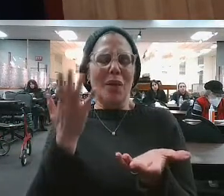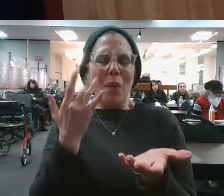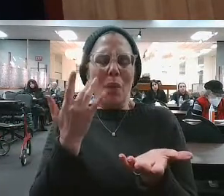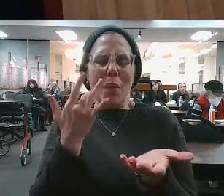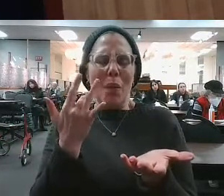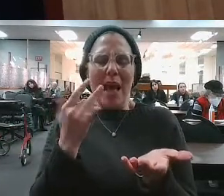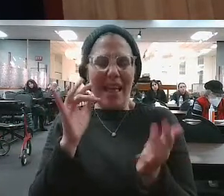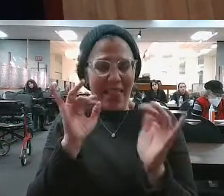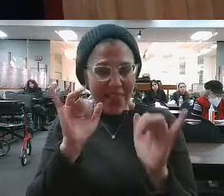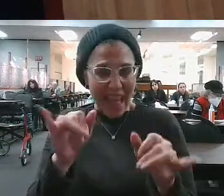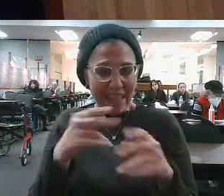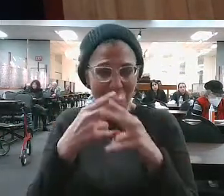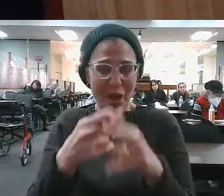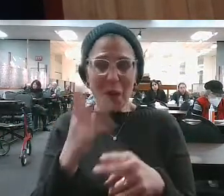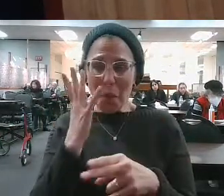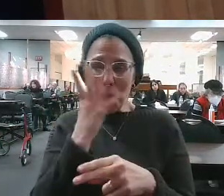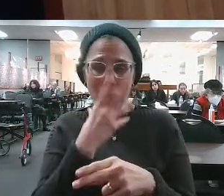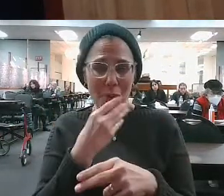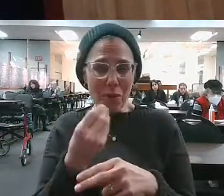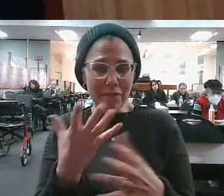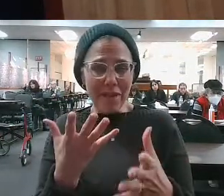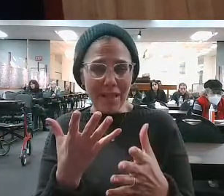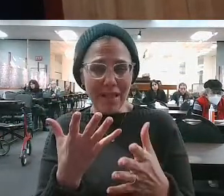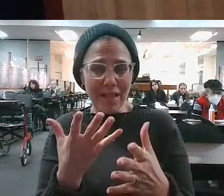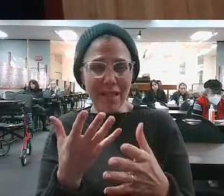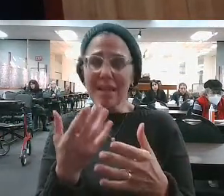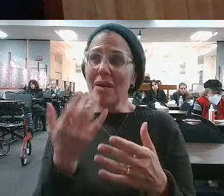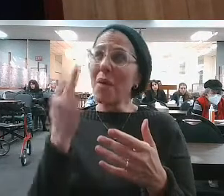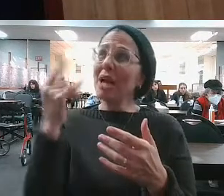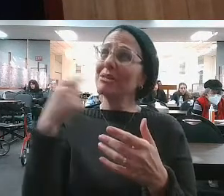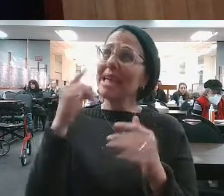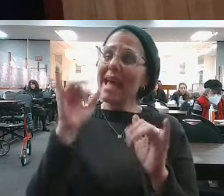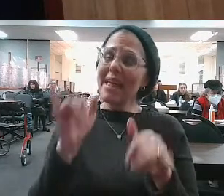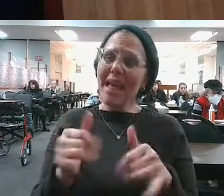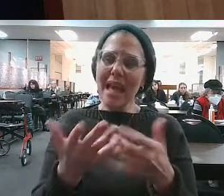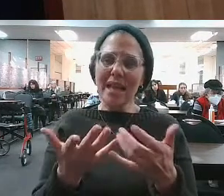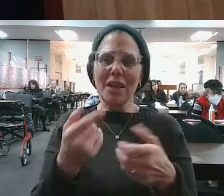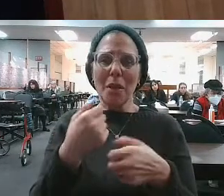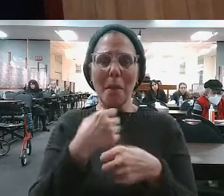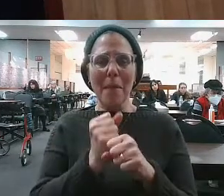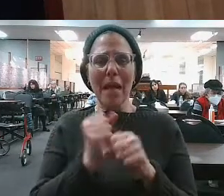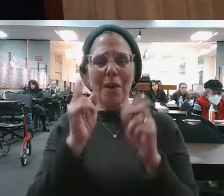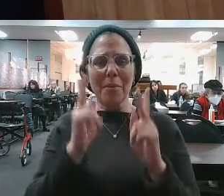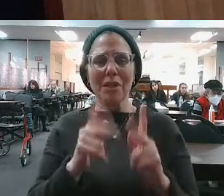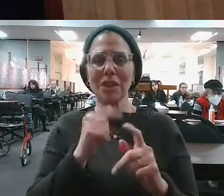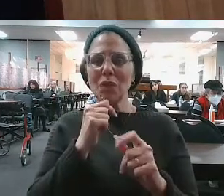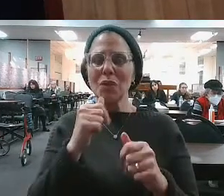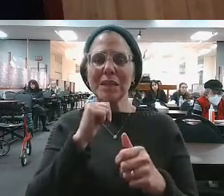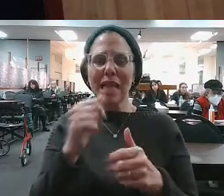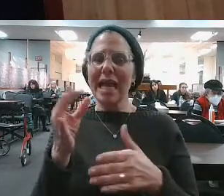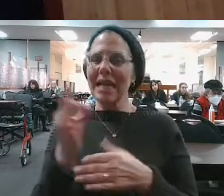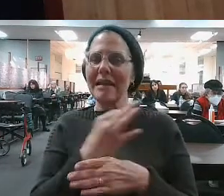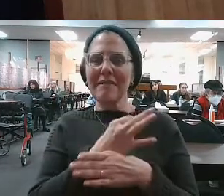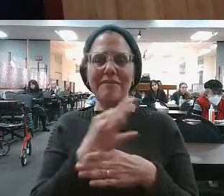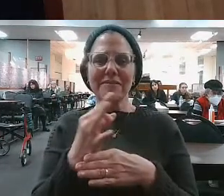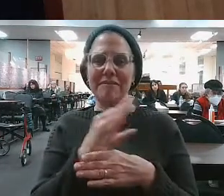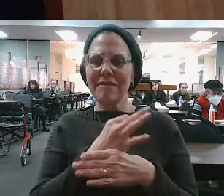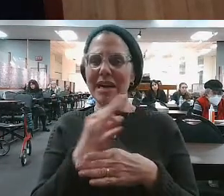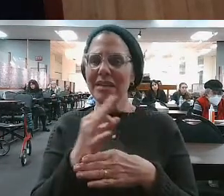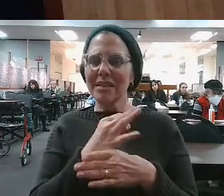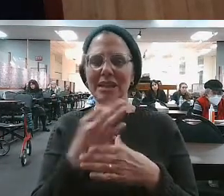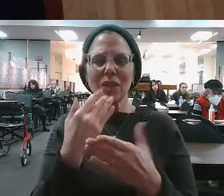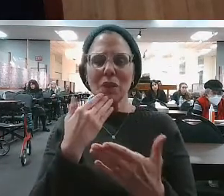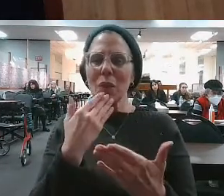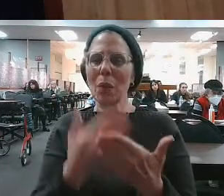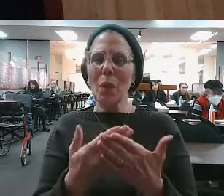'en no'elifanecho. Hashem, this is a good thing in your world? That you make a person, you make a person who doesn't. Function as part of